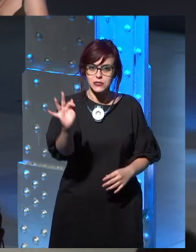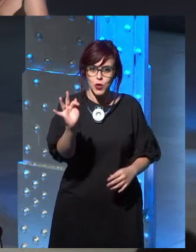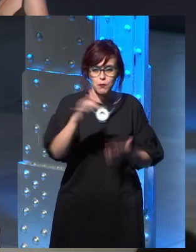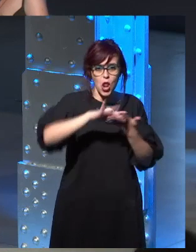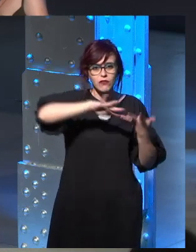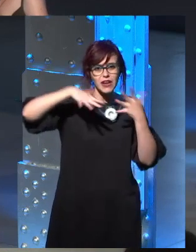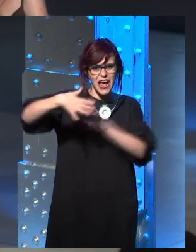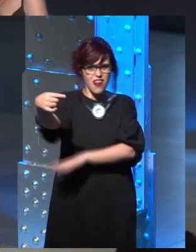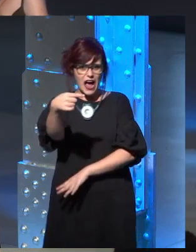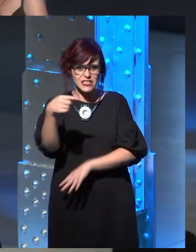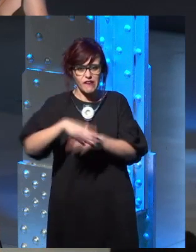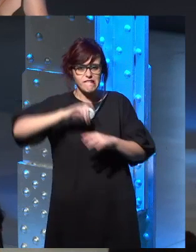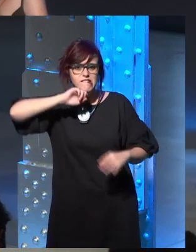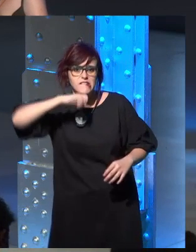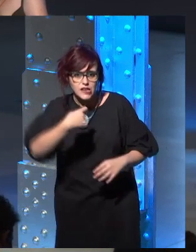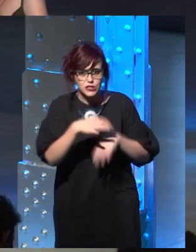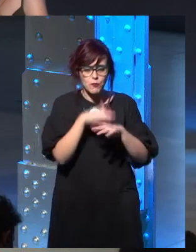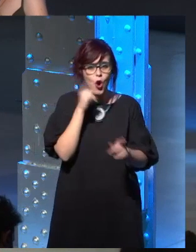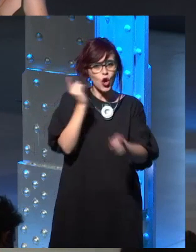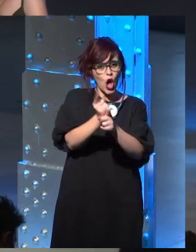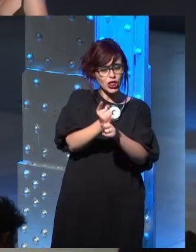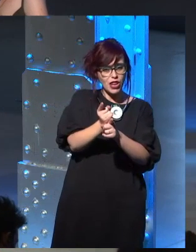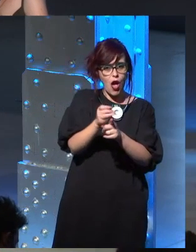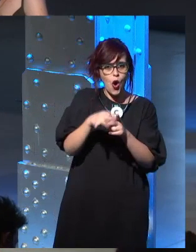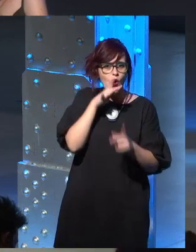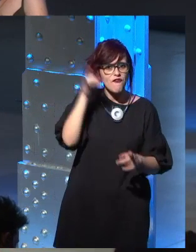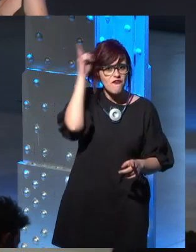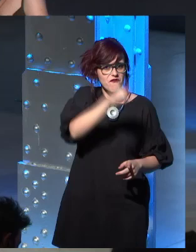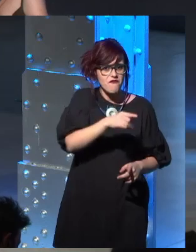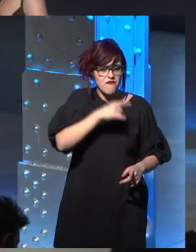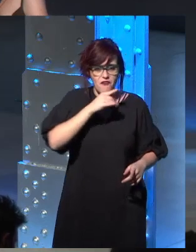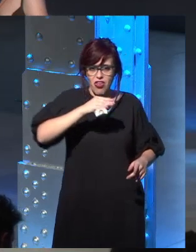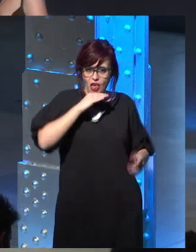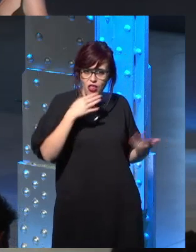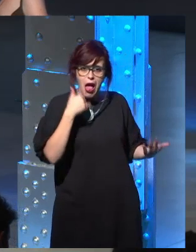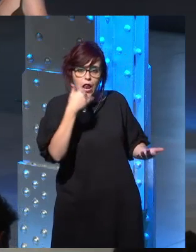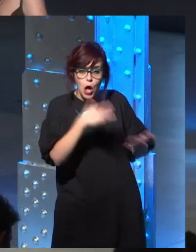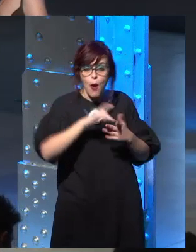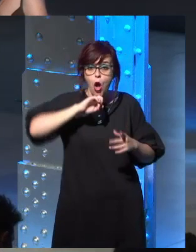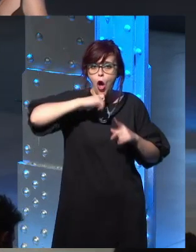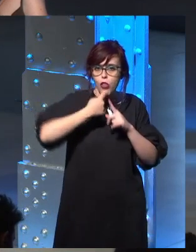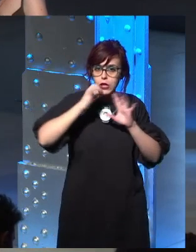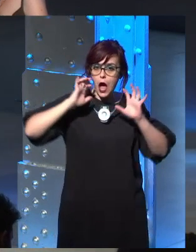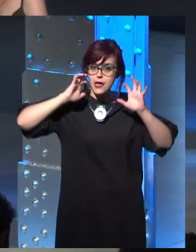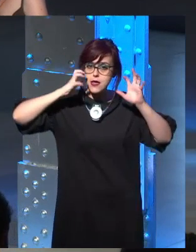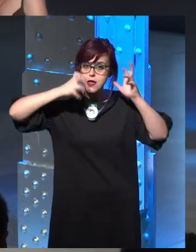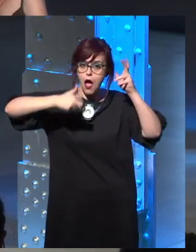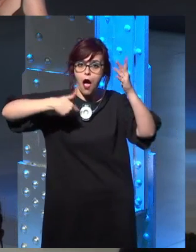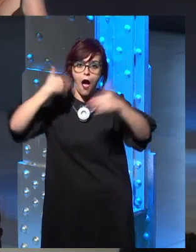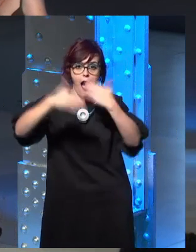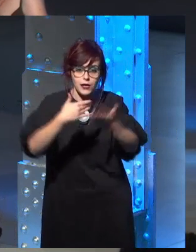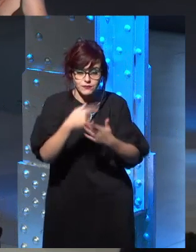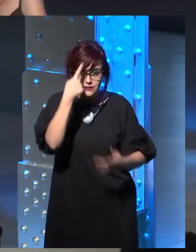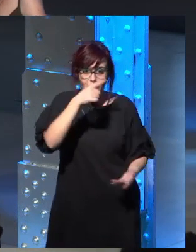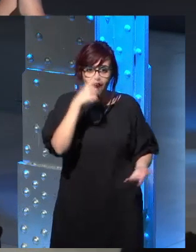you know, anger. And why let anger lead into hate and so on. Um, and then onto the